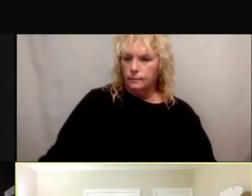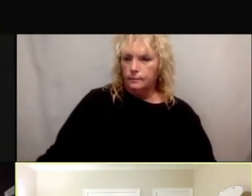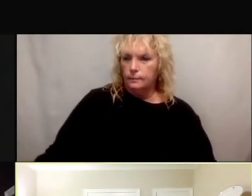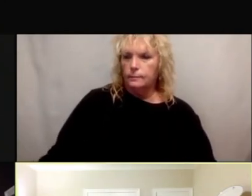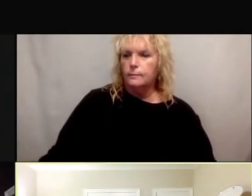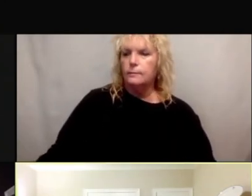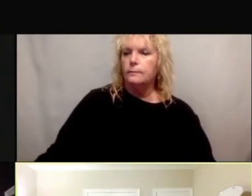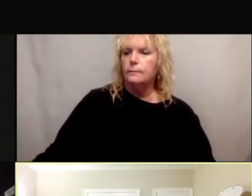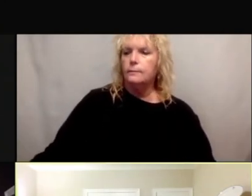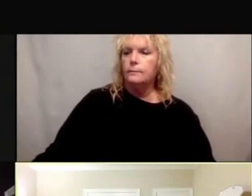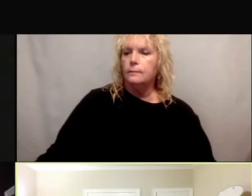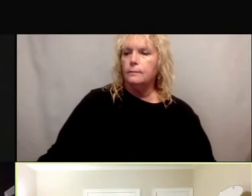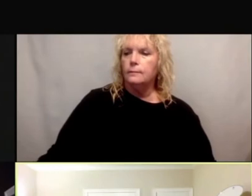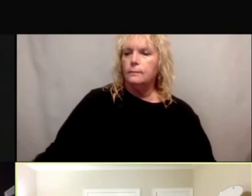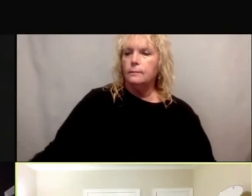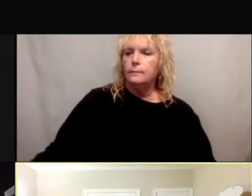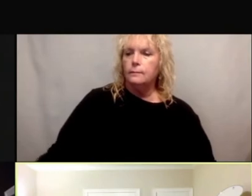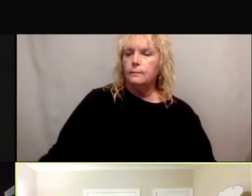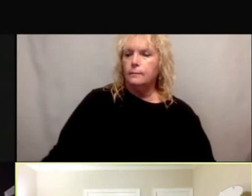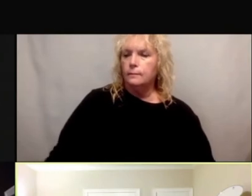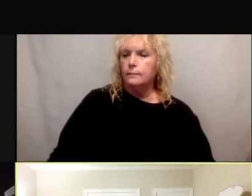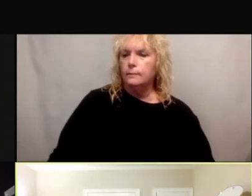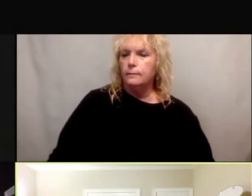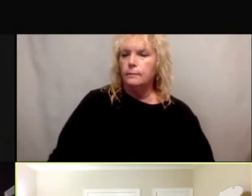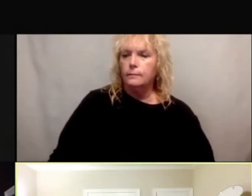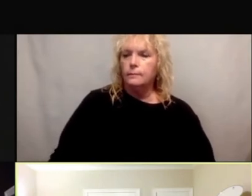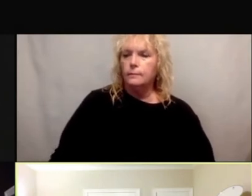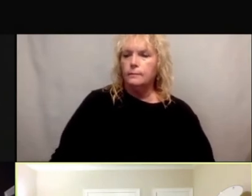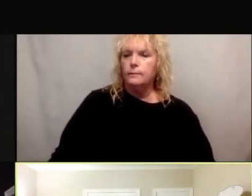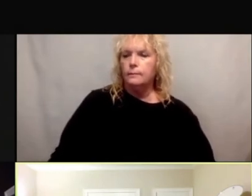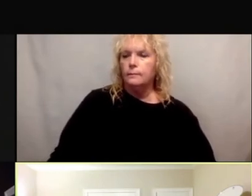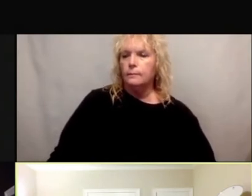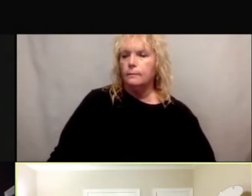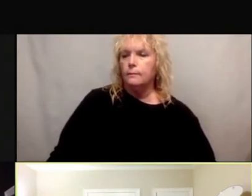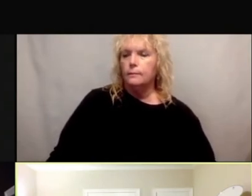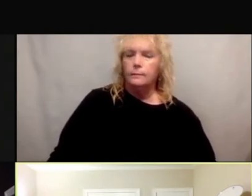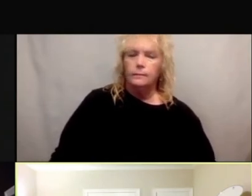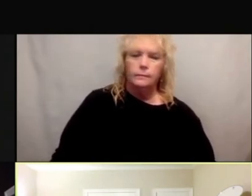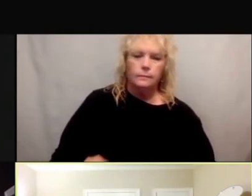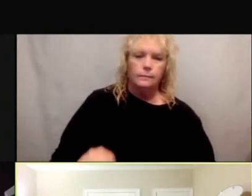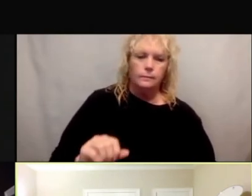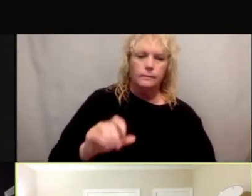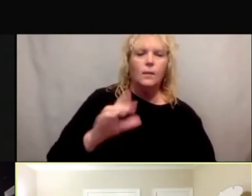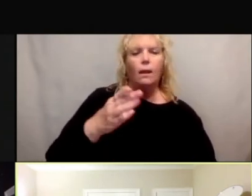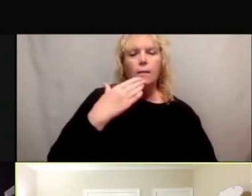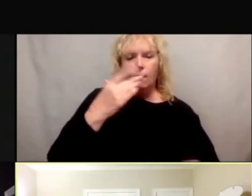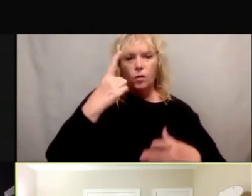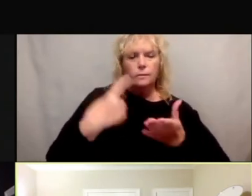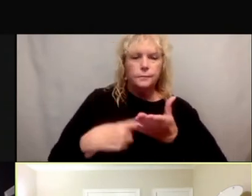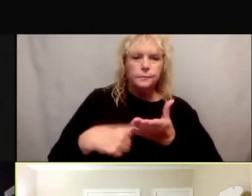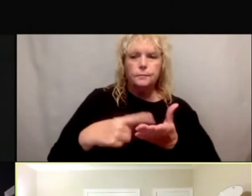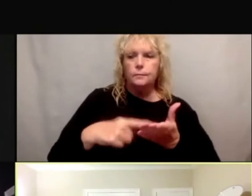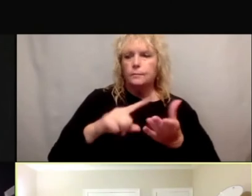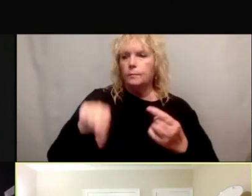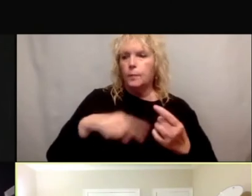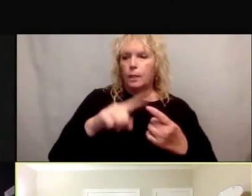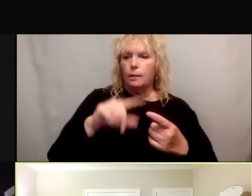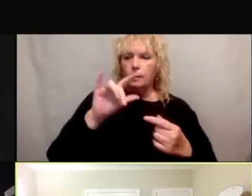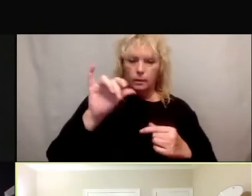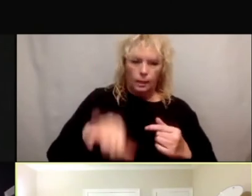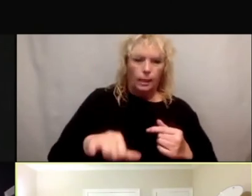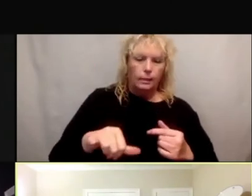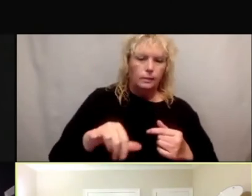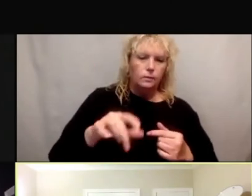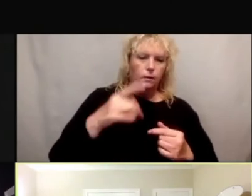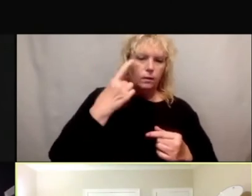good list of individual barriers to participating in clinical trials for underserved populations. What about